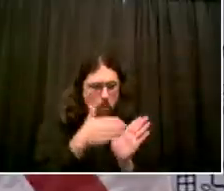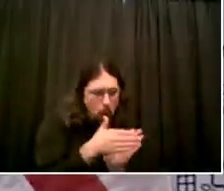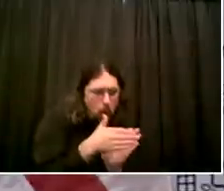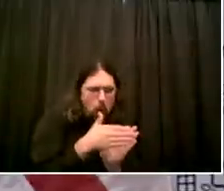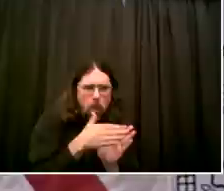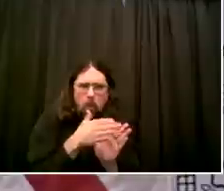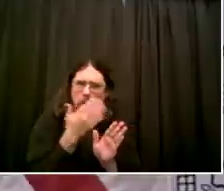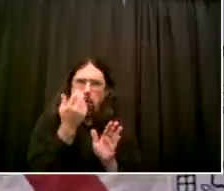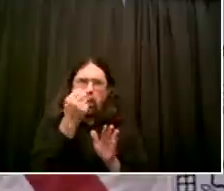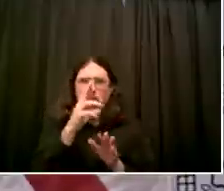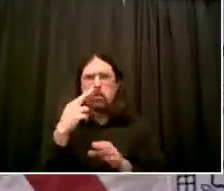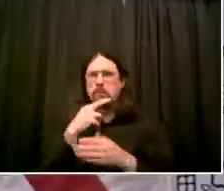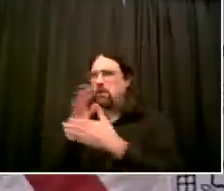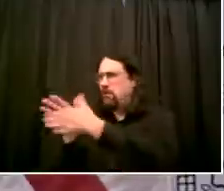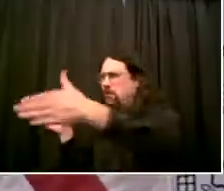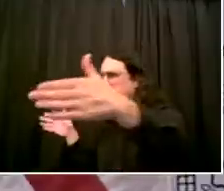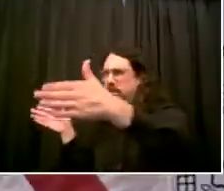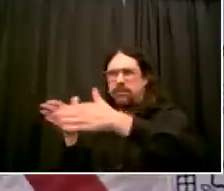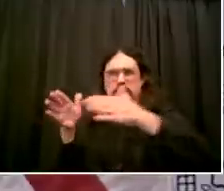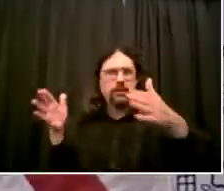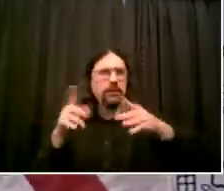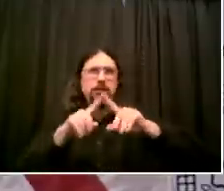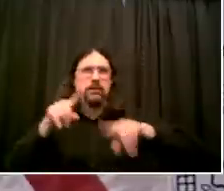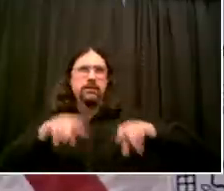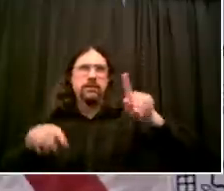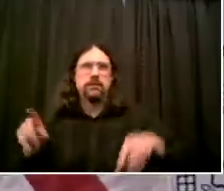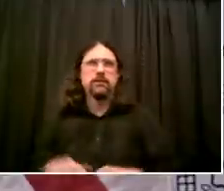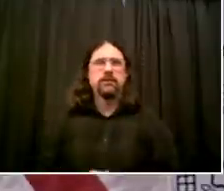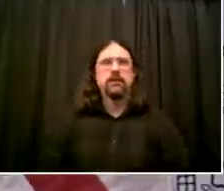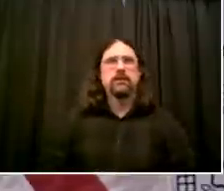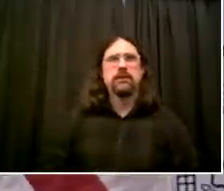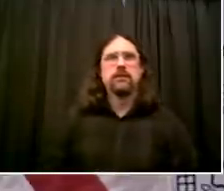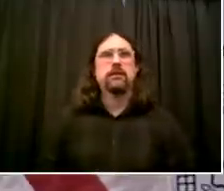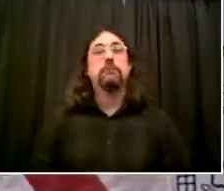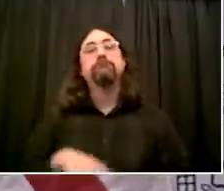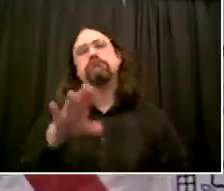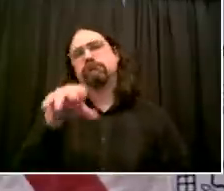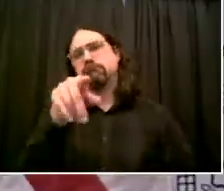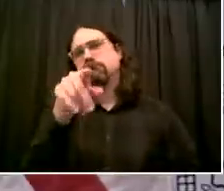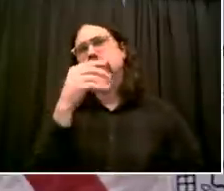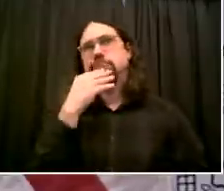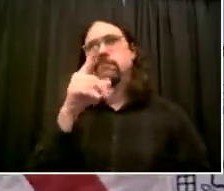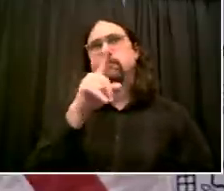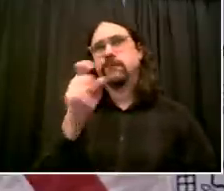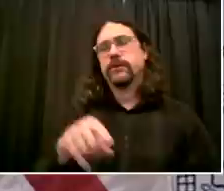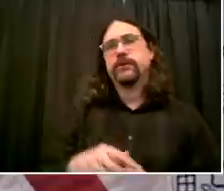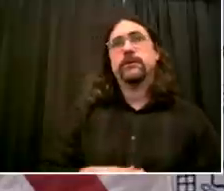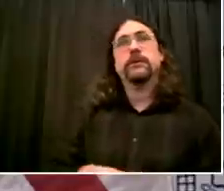I think the folks who own the restaurants and manage the restaurants understand that they need to be good neighbors,